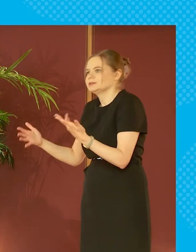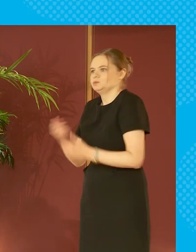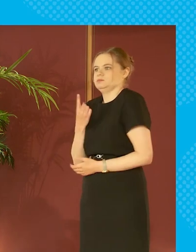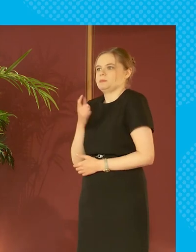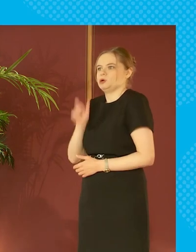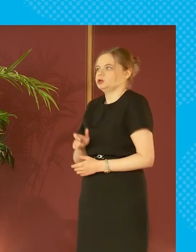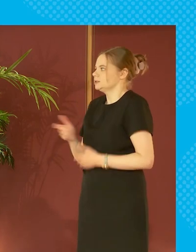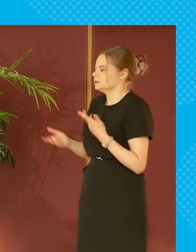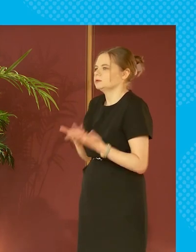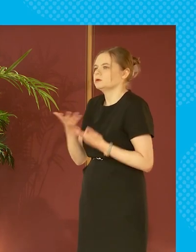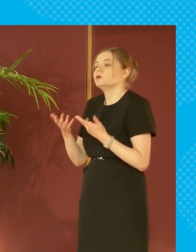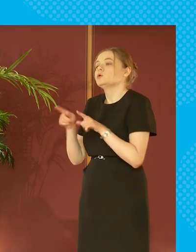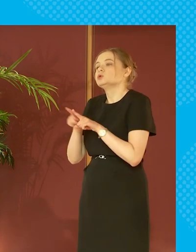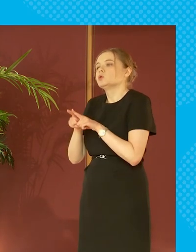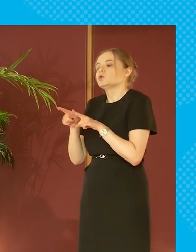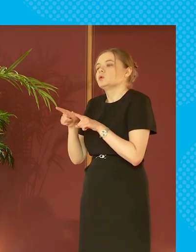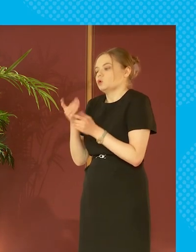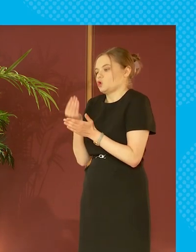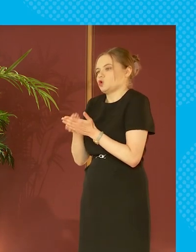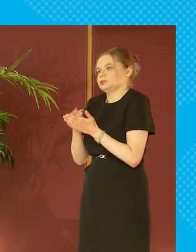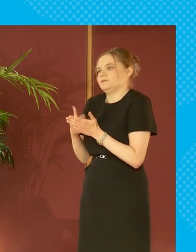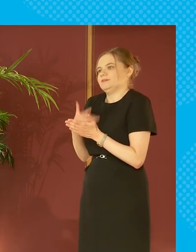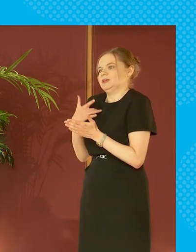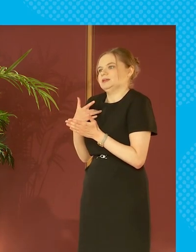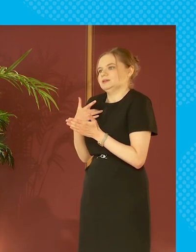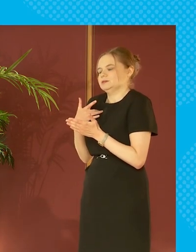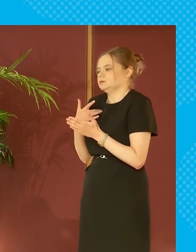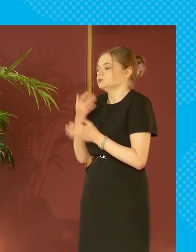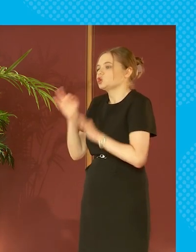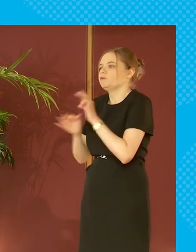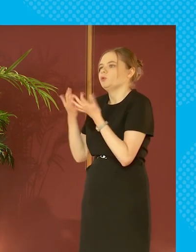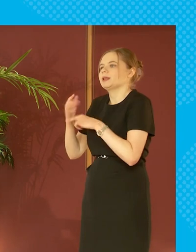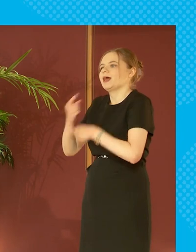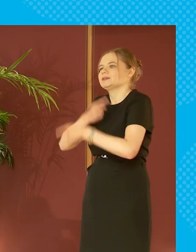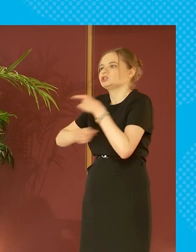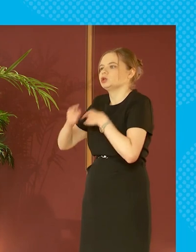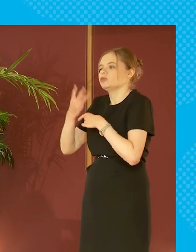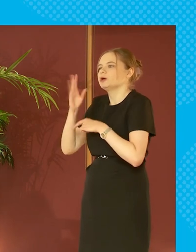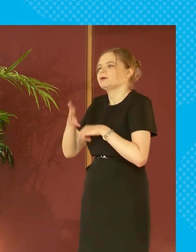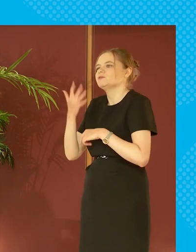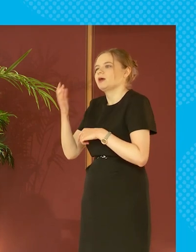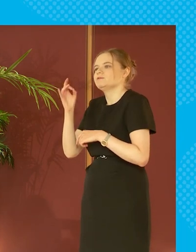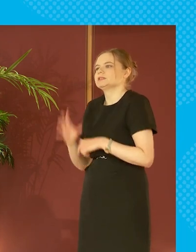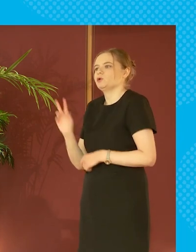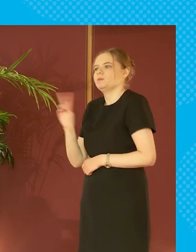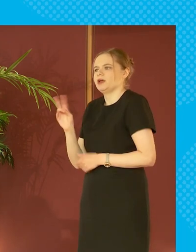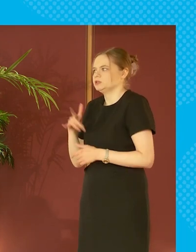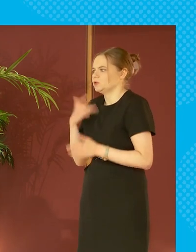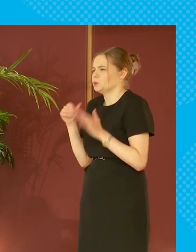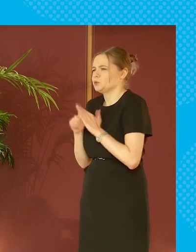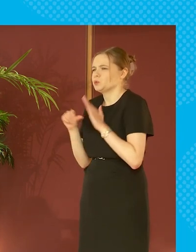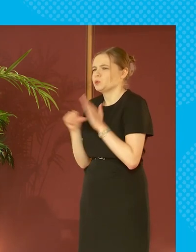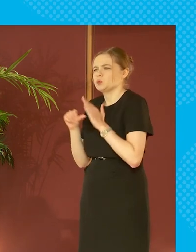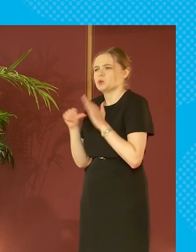for your children in terms of a cost of living survey we did last year for example three in five single parents were finding